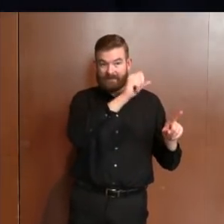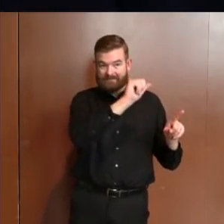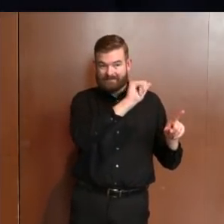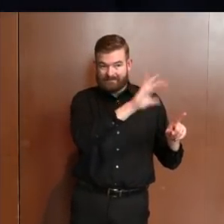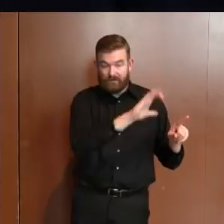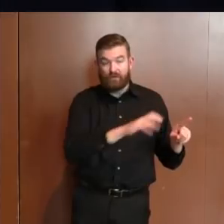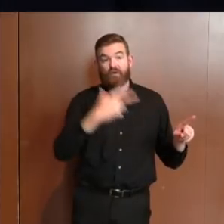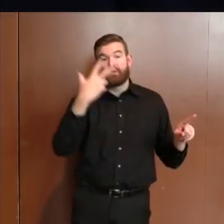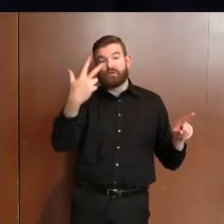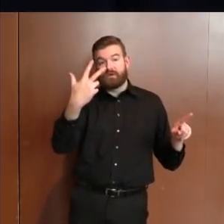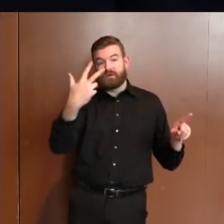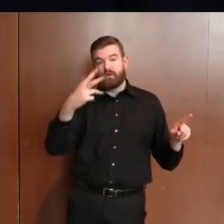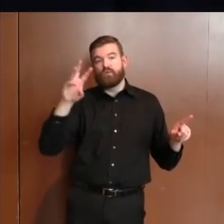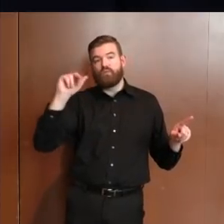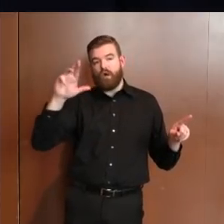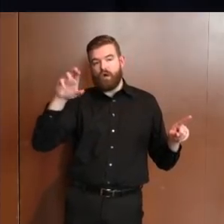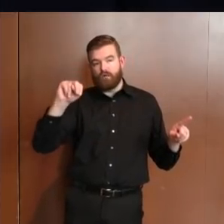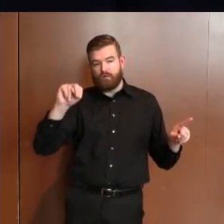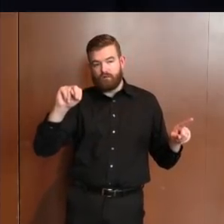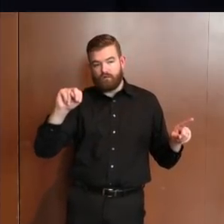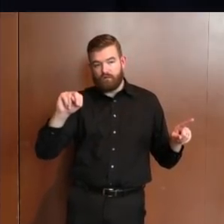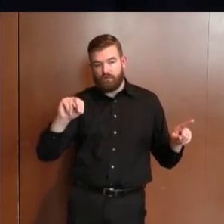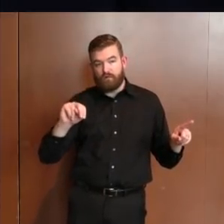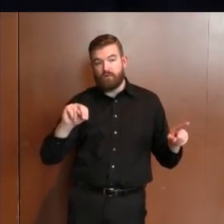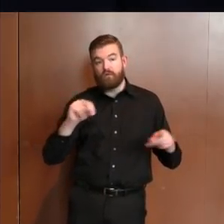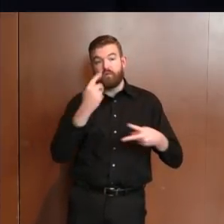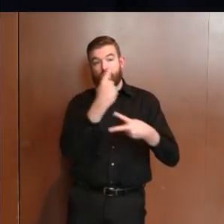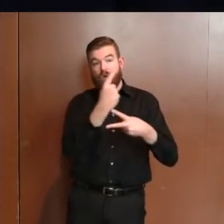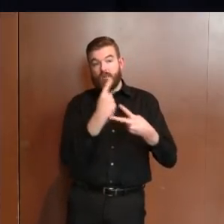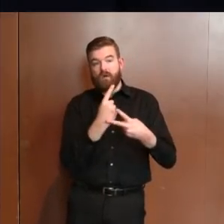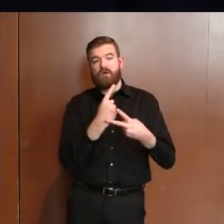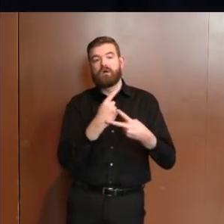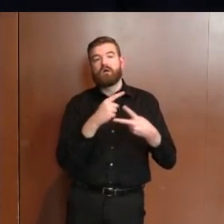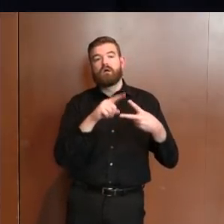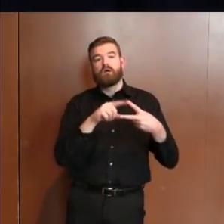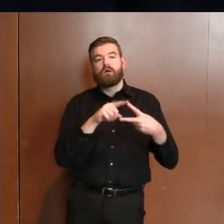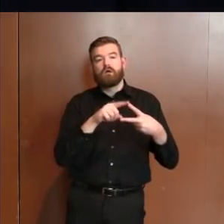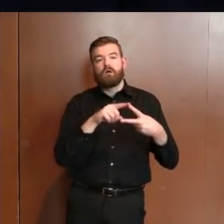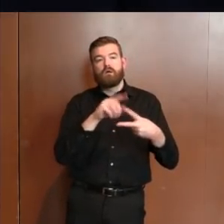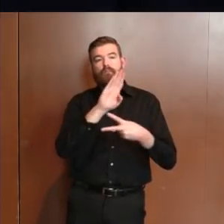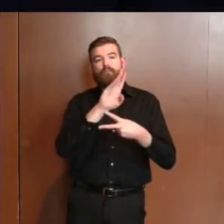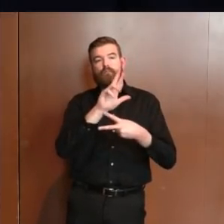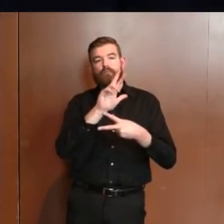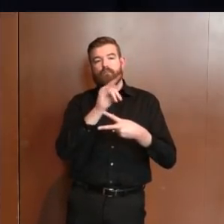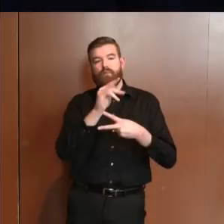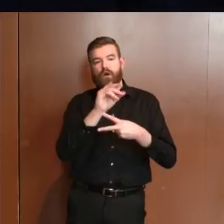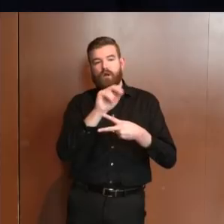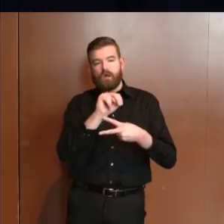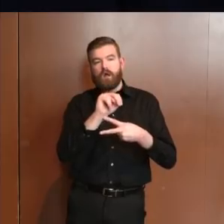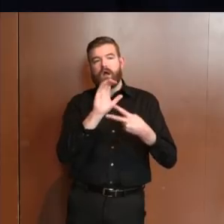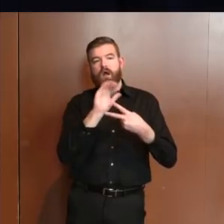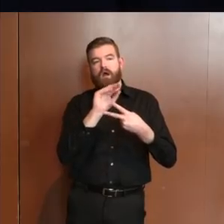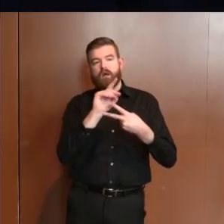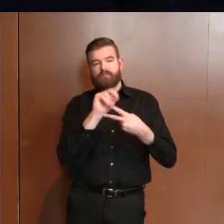and 1 each from Burlington, Camden, Cumberland, Hunterdon, Somerset, and Sussex.